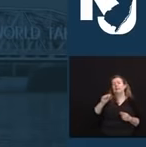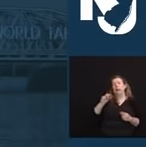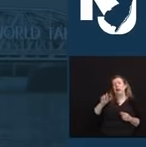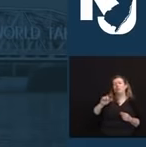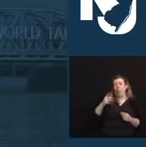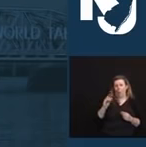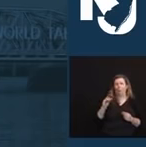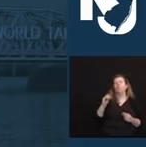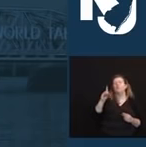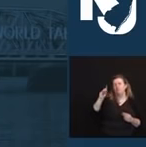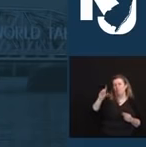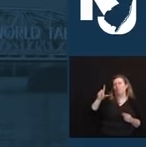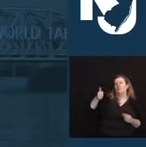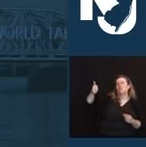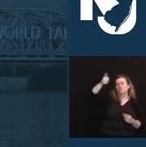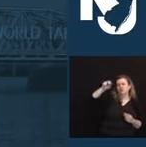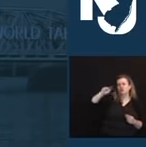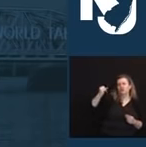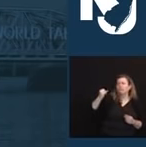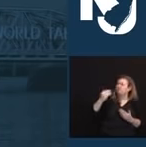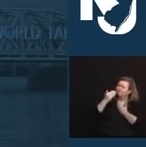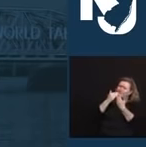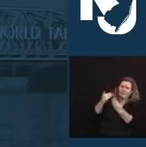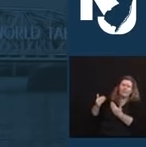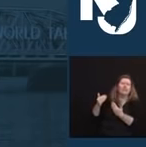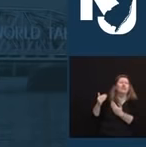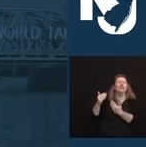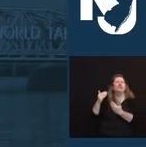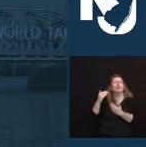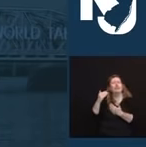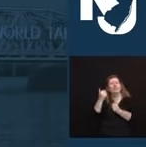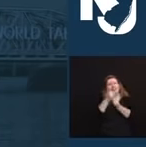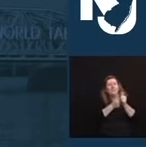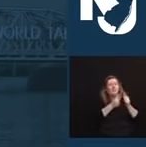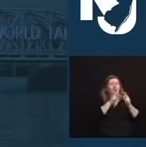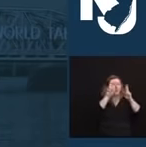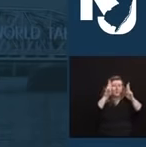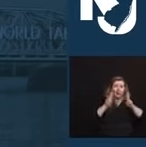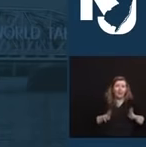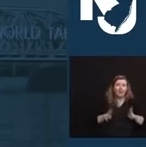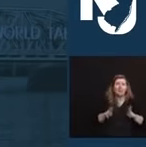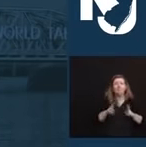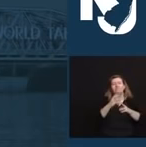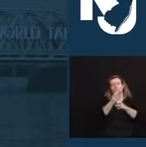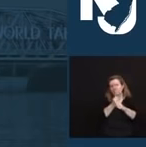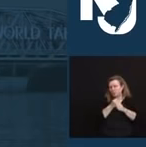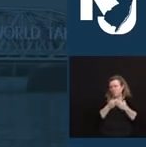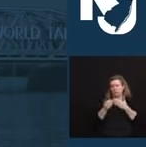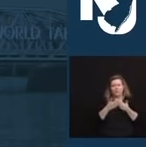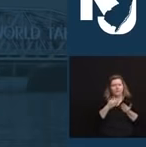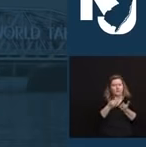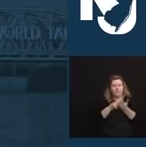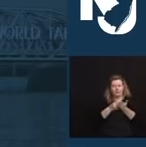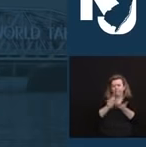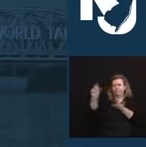every eligible worker to ensure they receive every penny of benefits to which they are rightfully entitled.